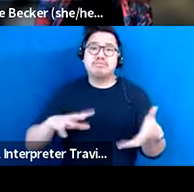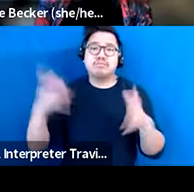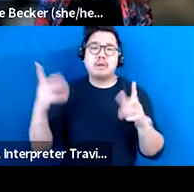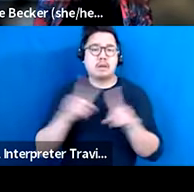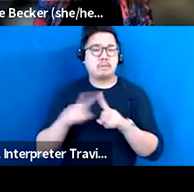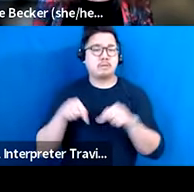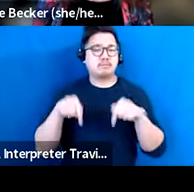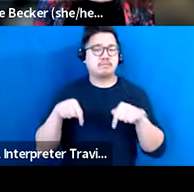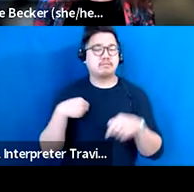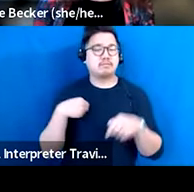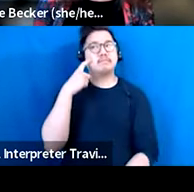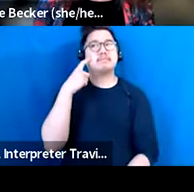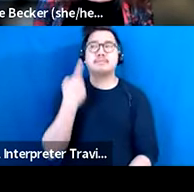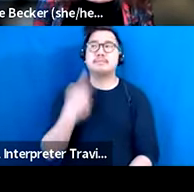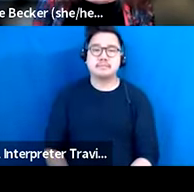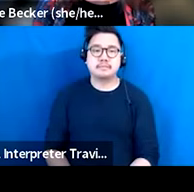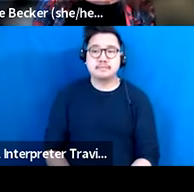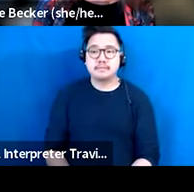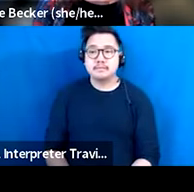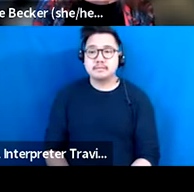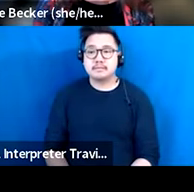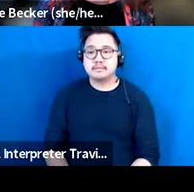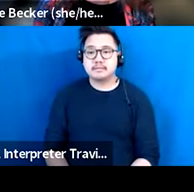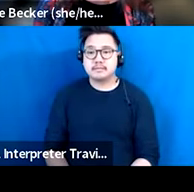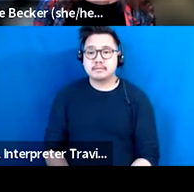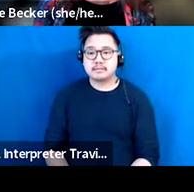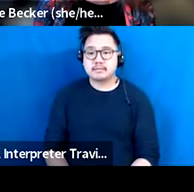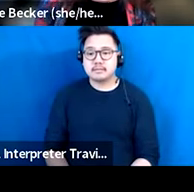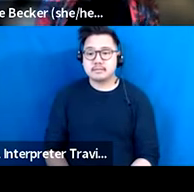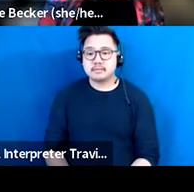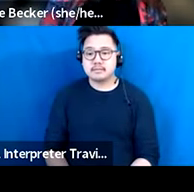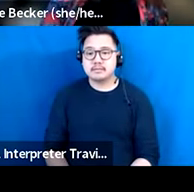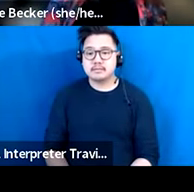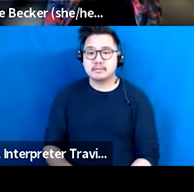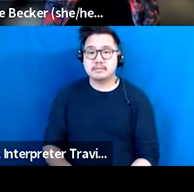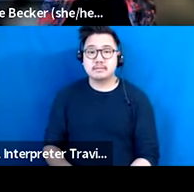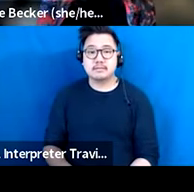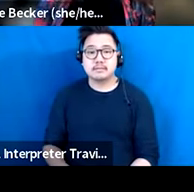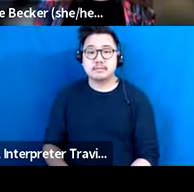me think of. Thank you, Nina. that's where number two? Or did I miss one?